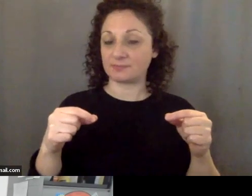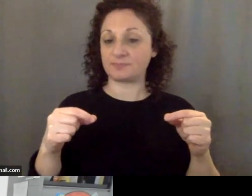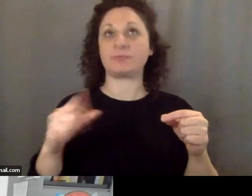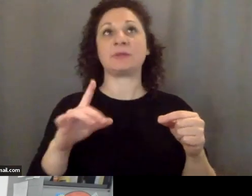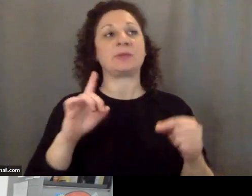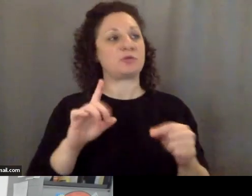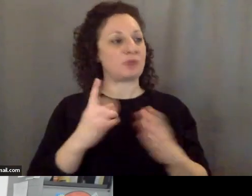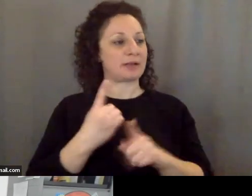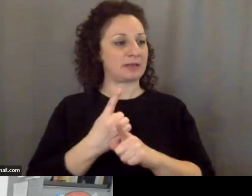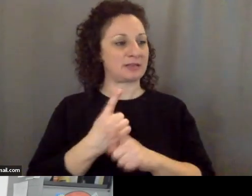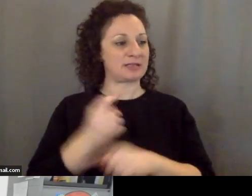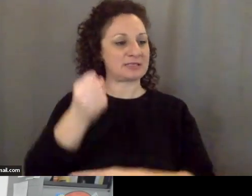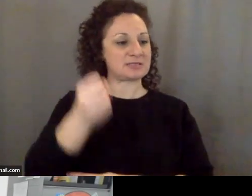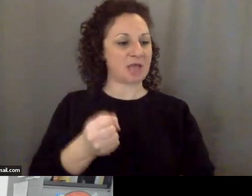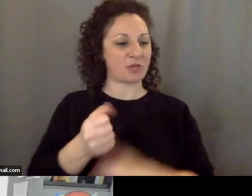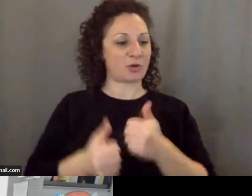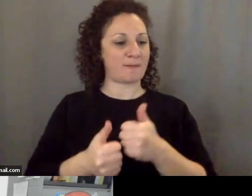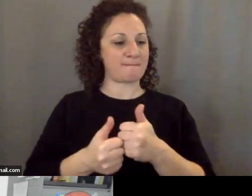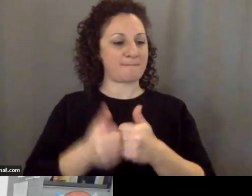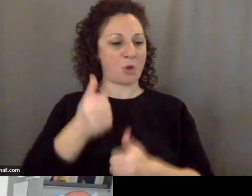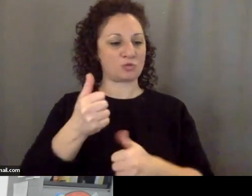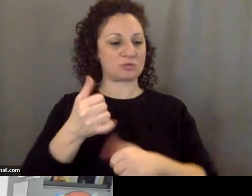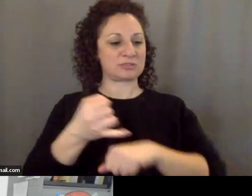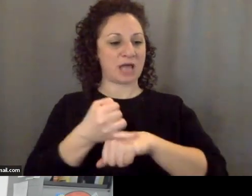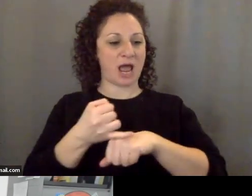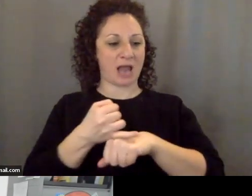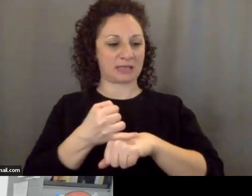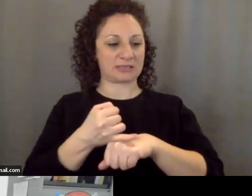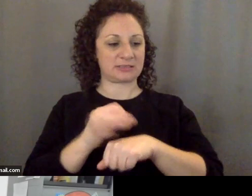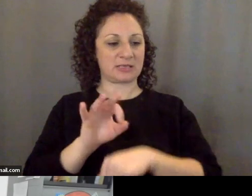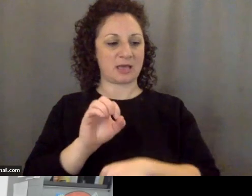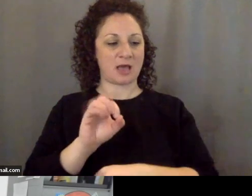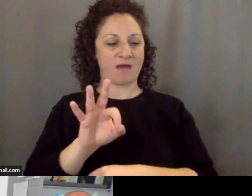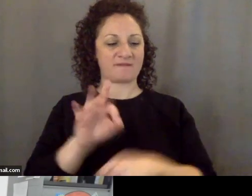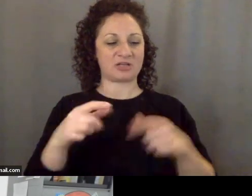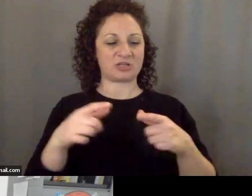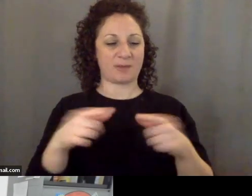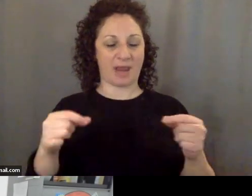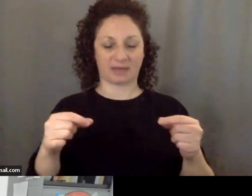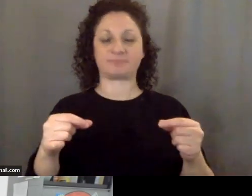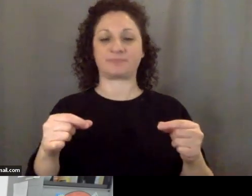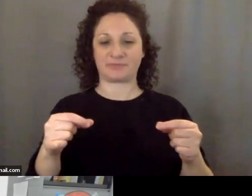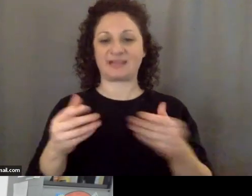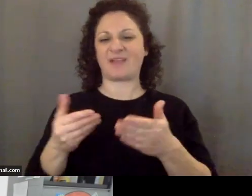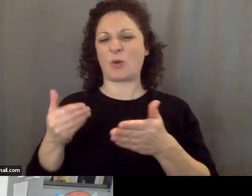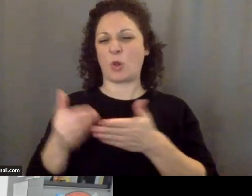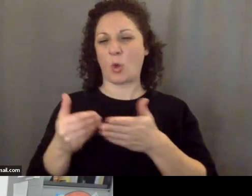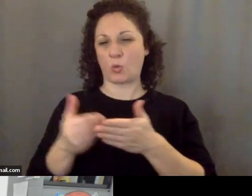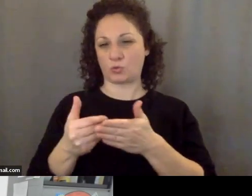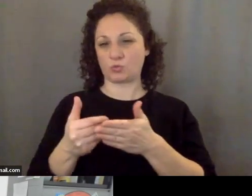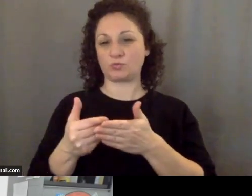southern most island of Japan is very close to the